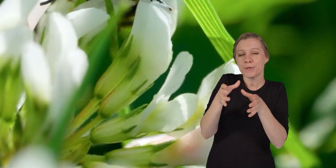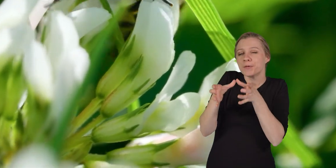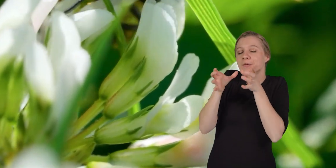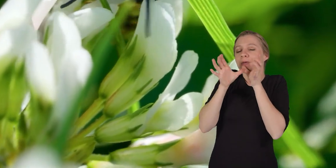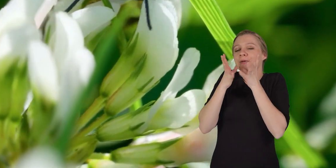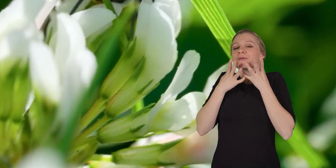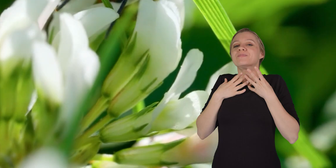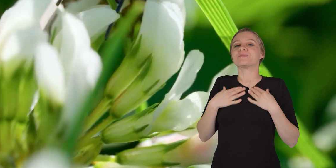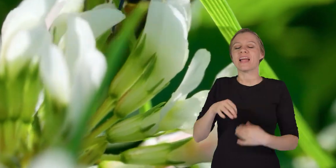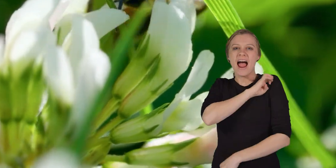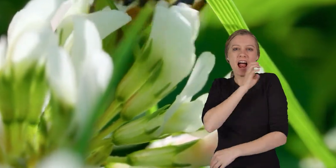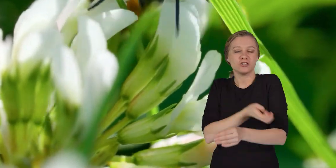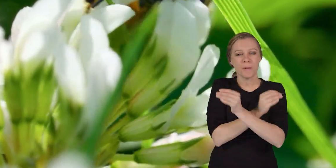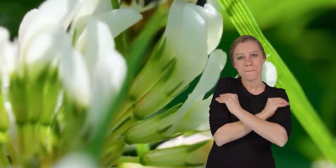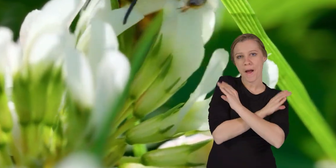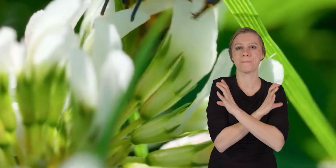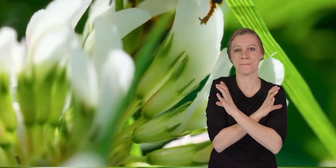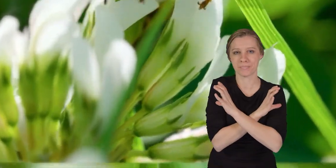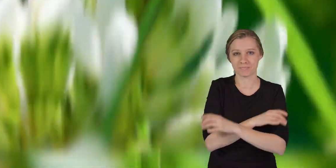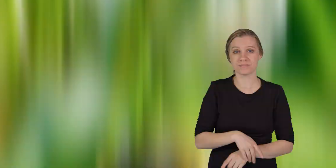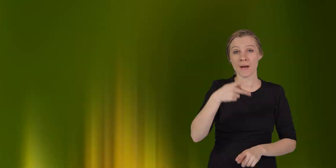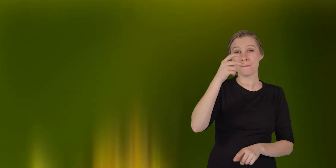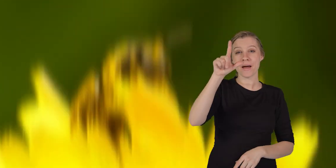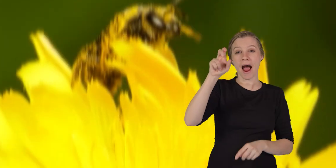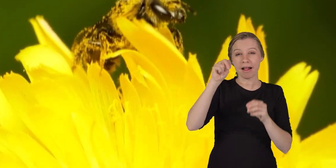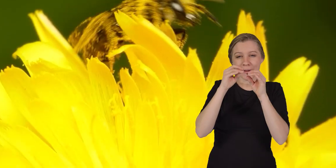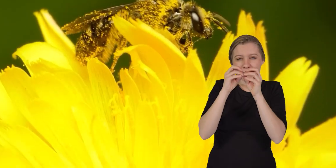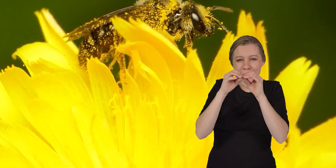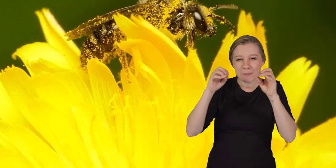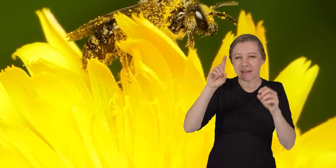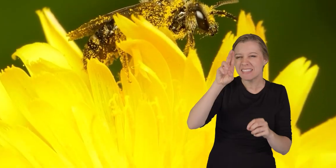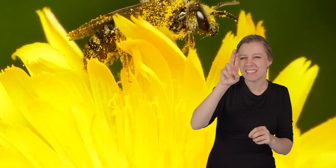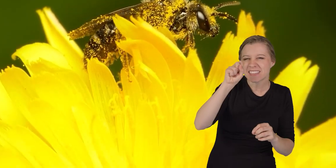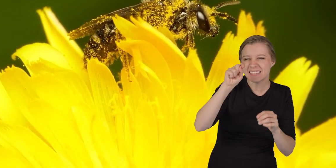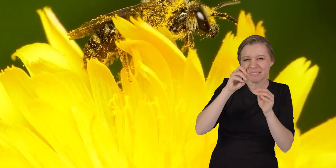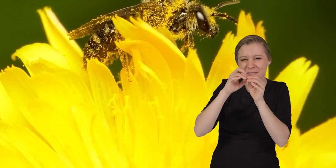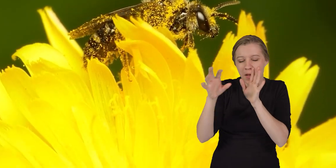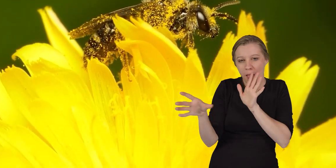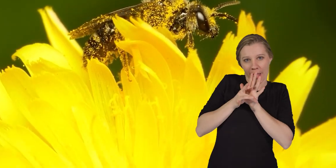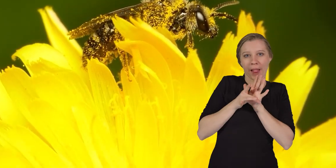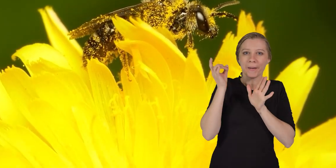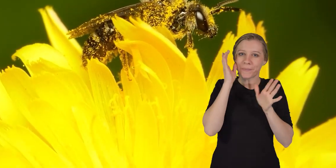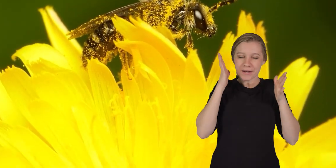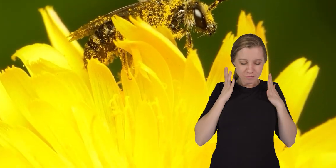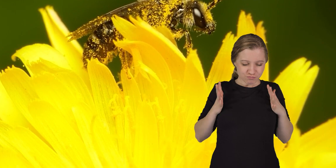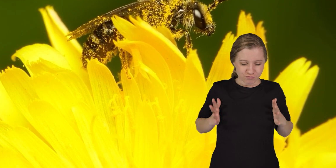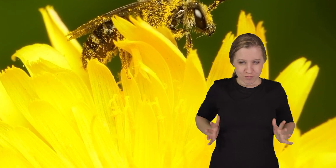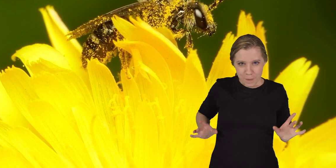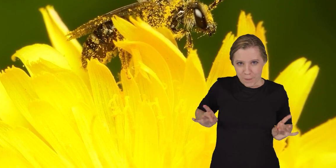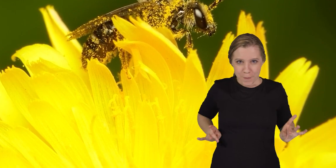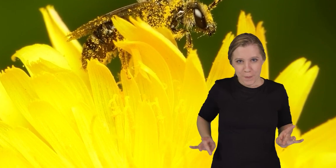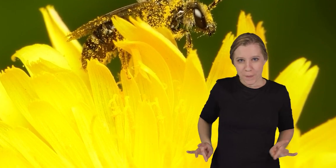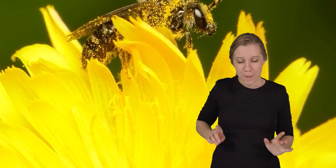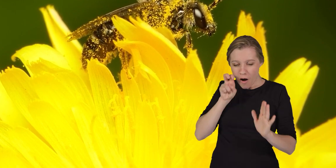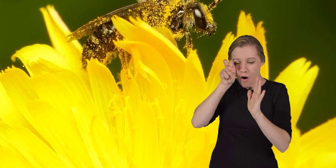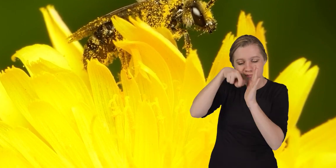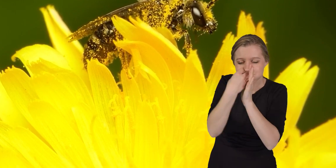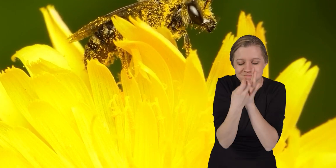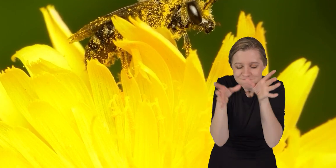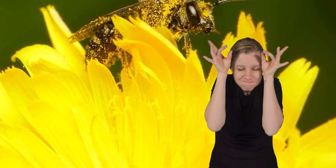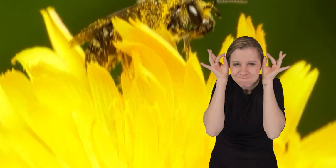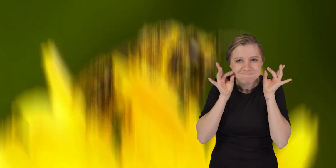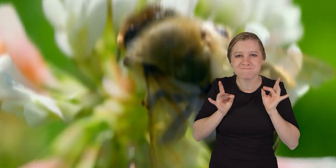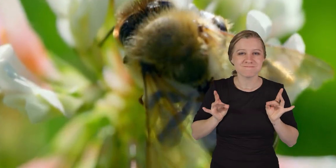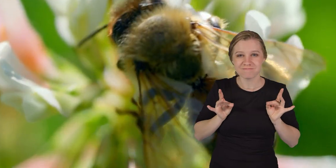make, and it gives the bees lots of energy. Pollen is like tiny pieces of dust that stick to bees as they